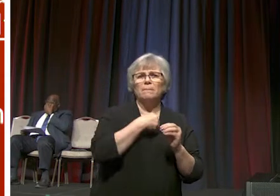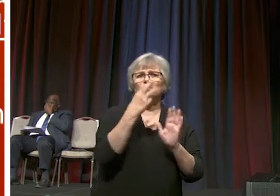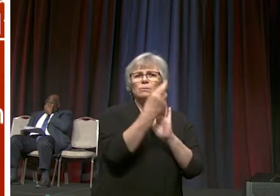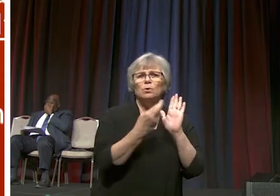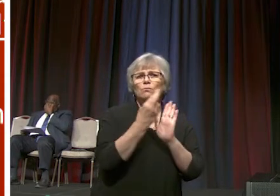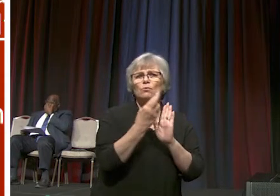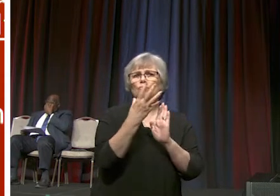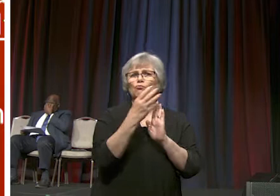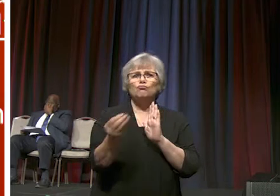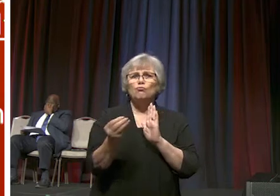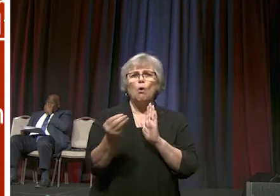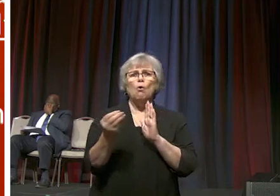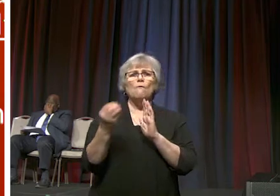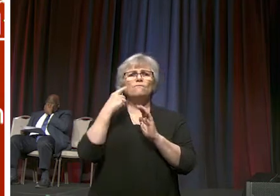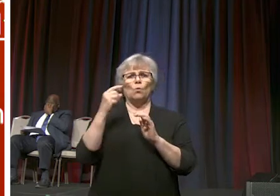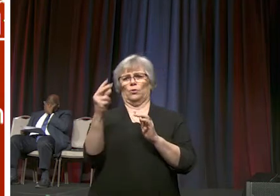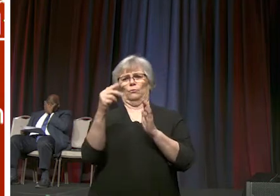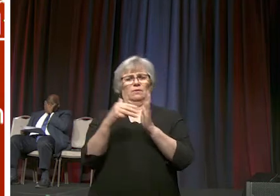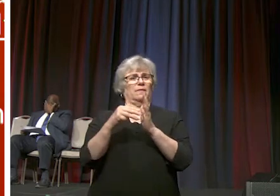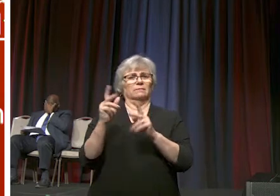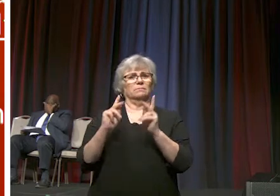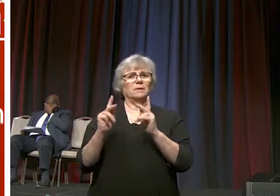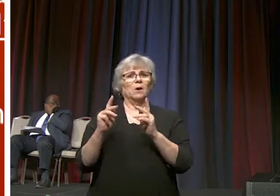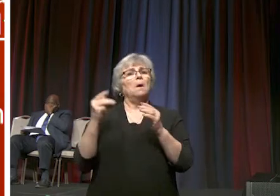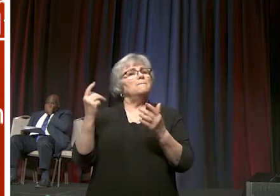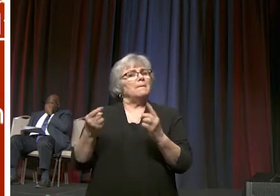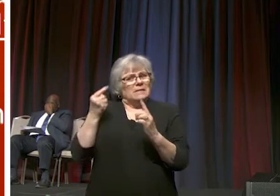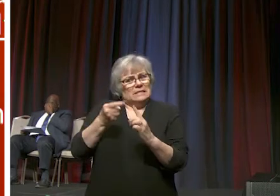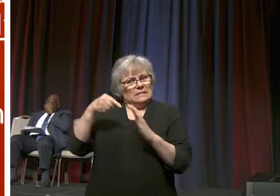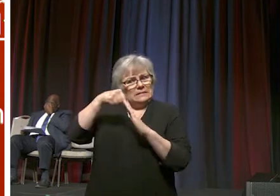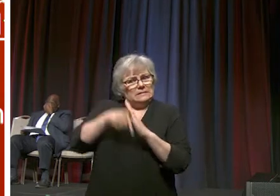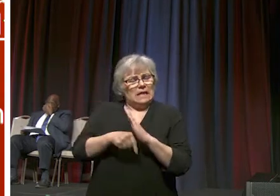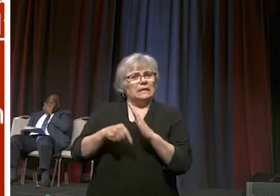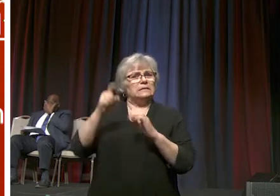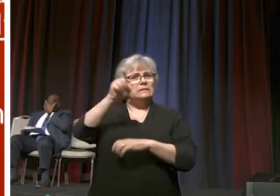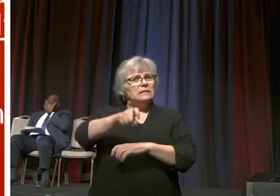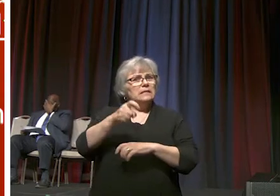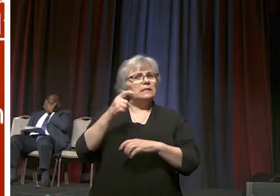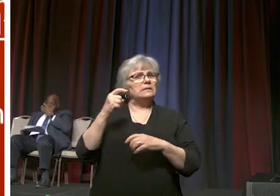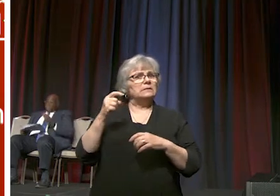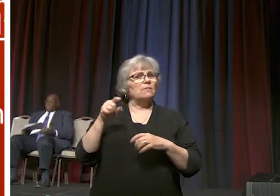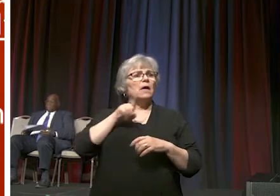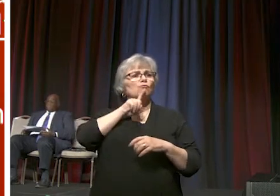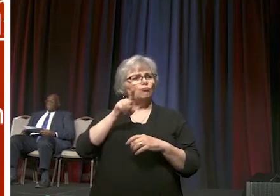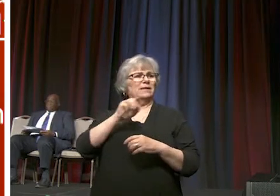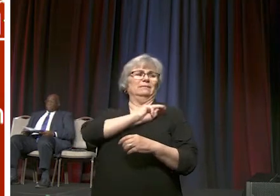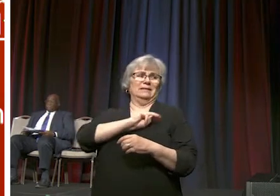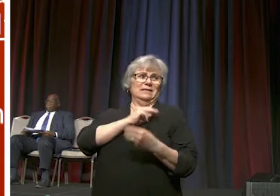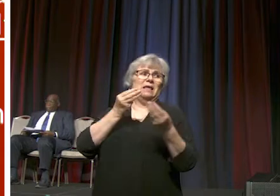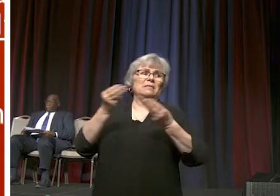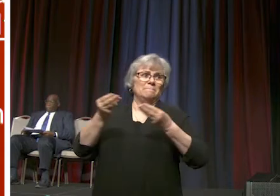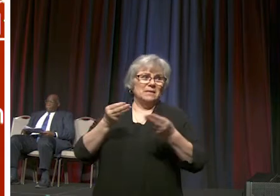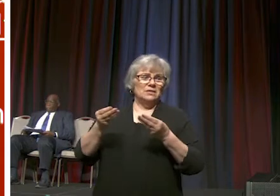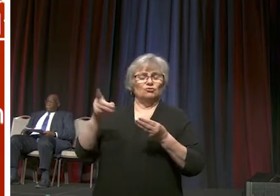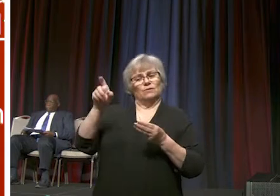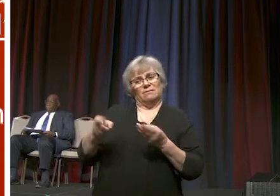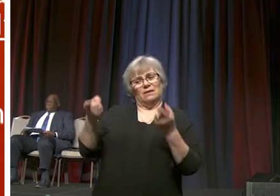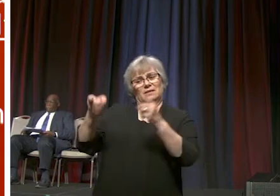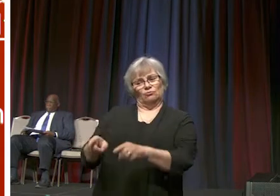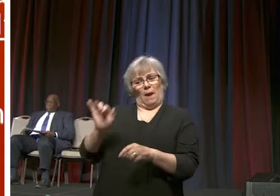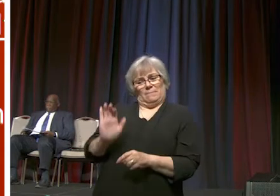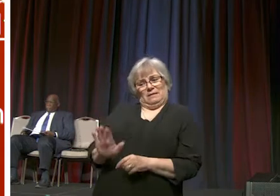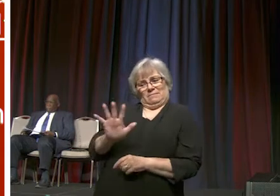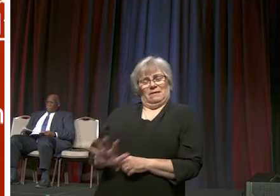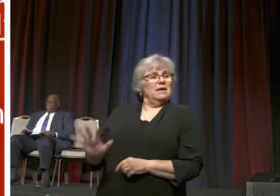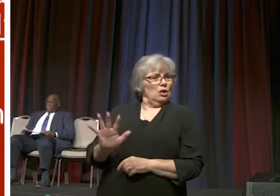intense needs with regard to missional purposes that would drive the ministry that needs to take place there and